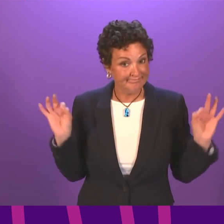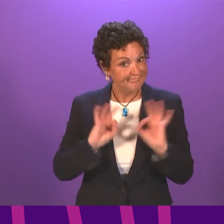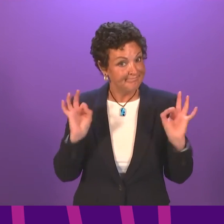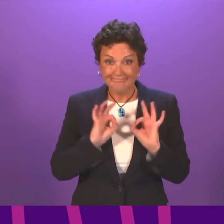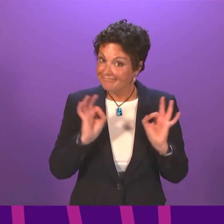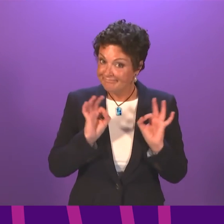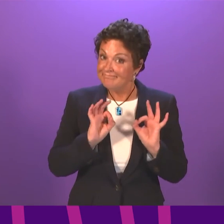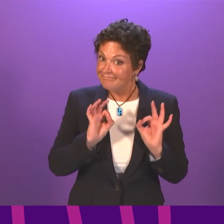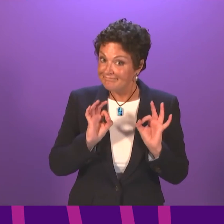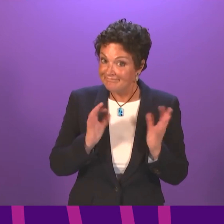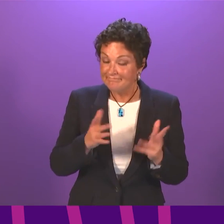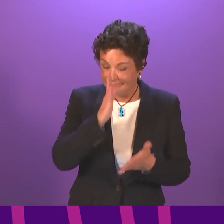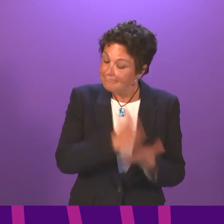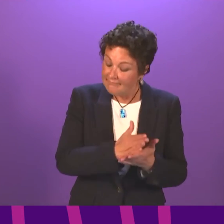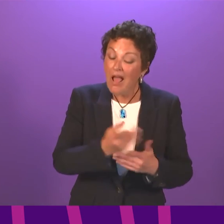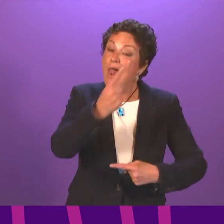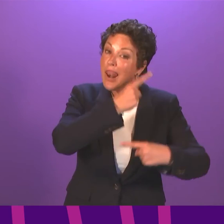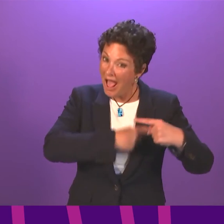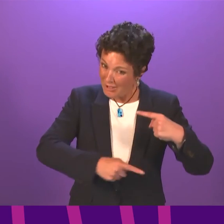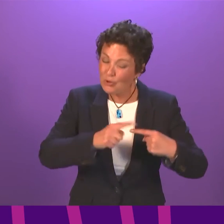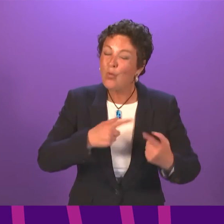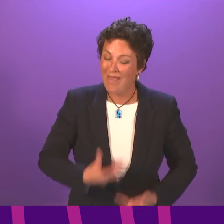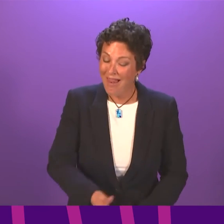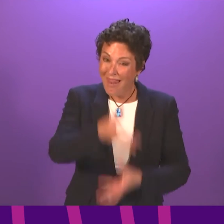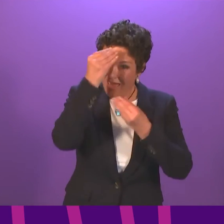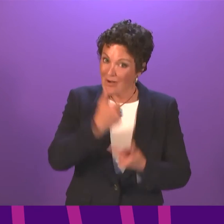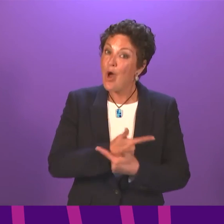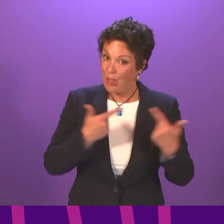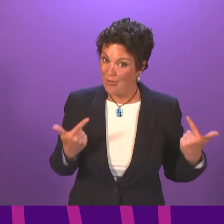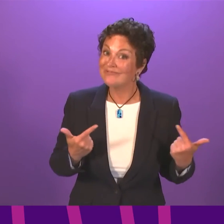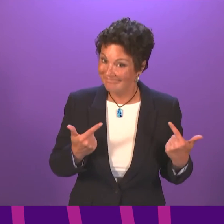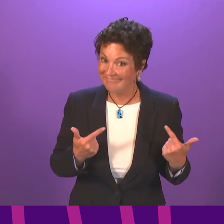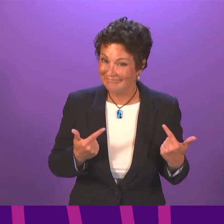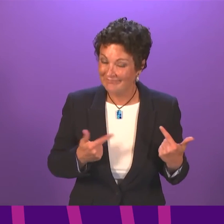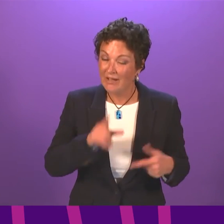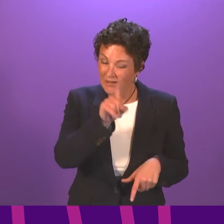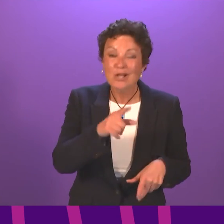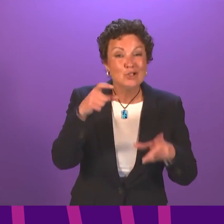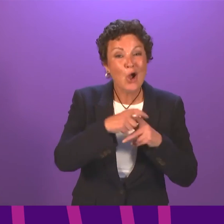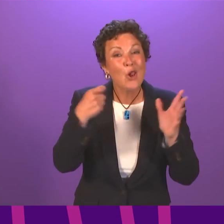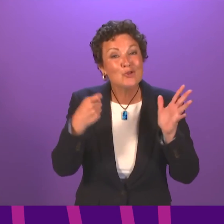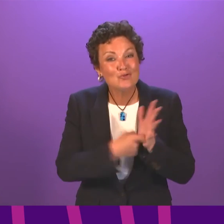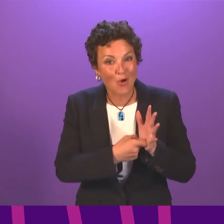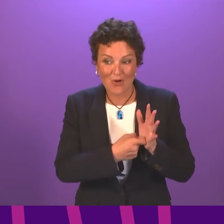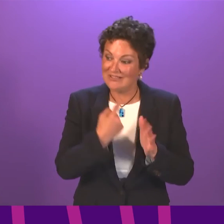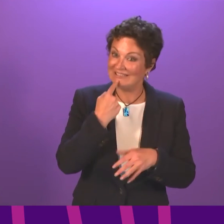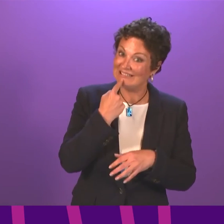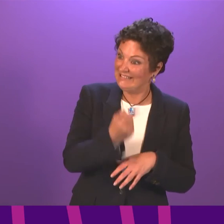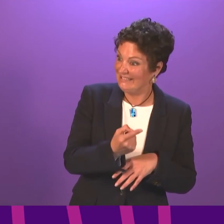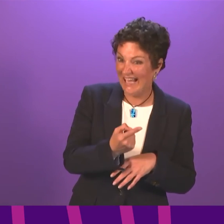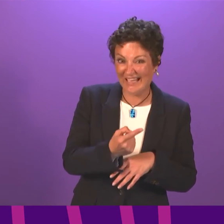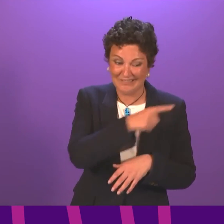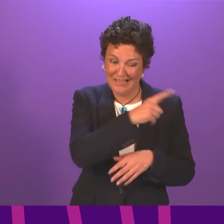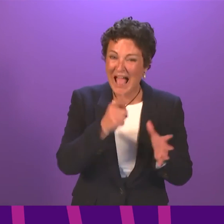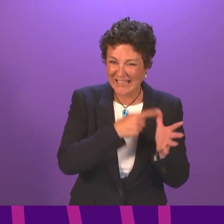Hard lessons have been learned from last year. I would caution against what we've heard from Douglas Ross and just alluded to at the end there from Anna